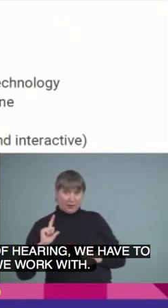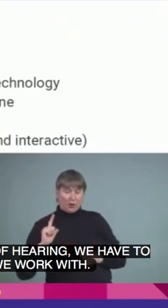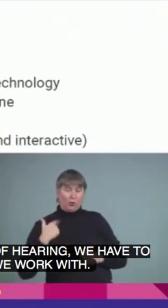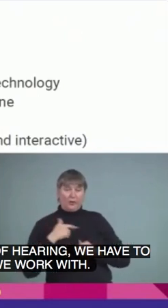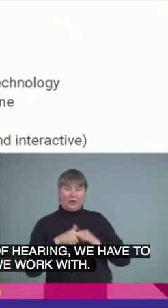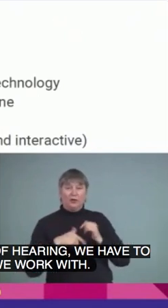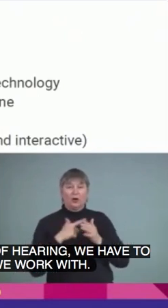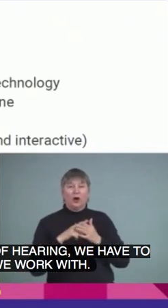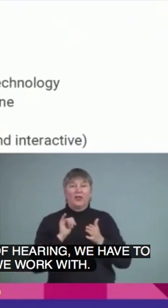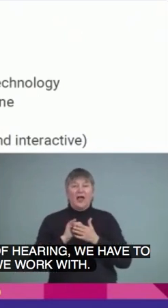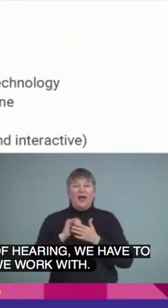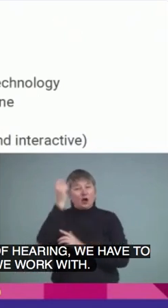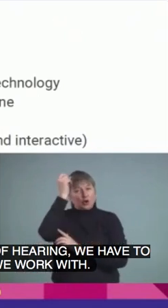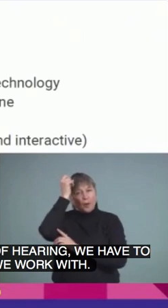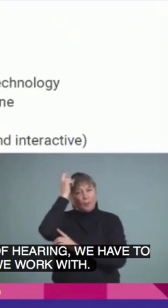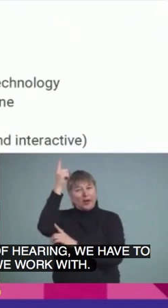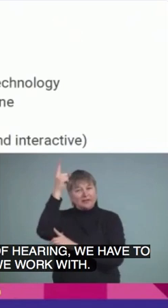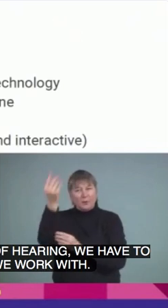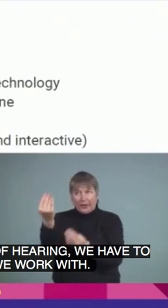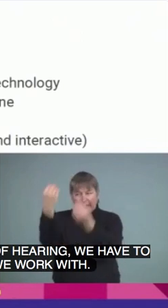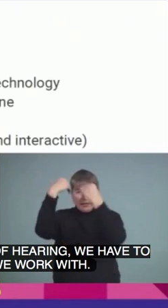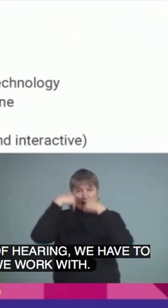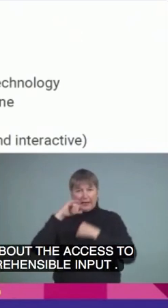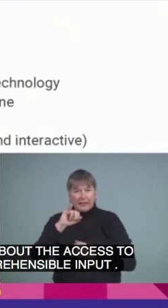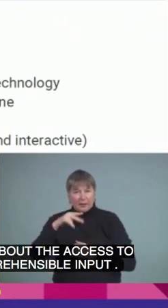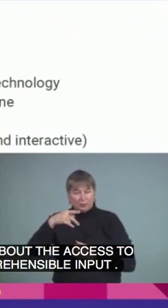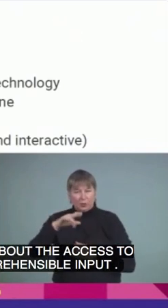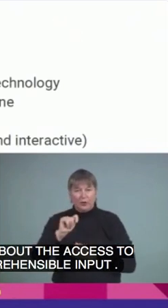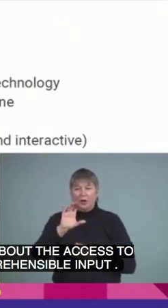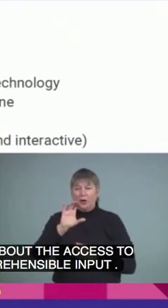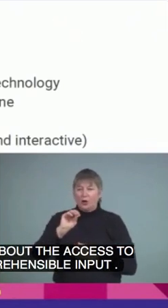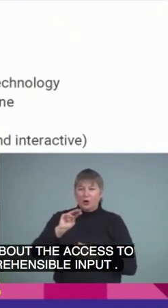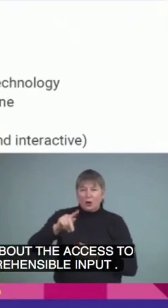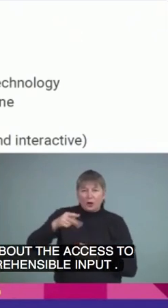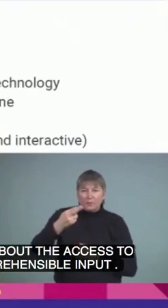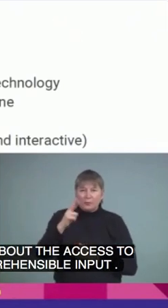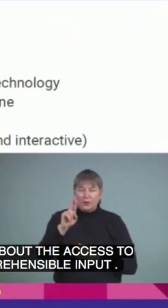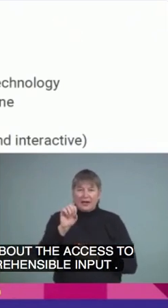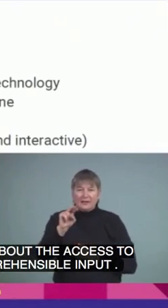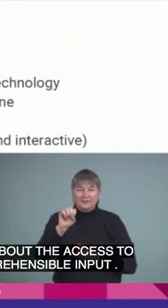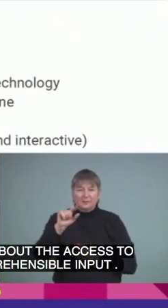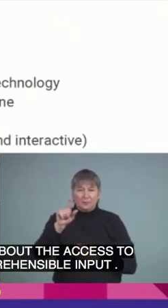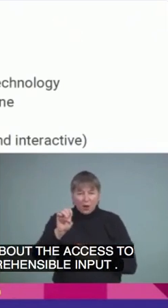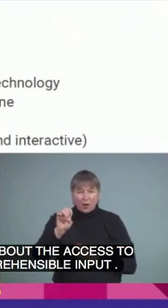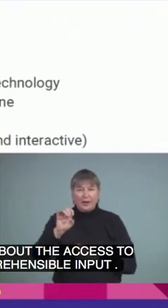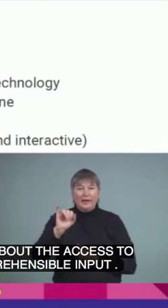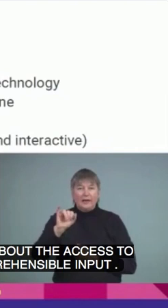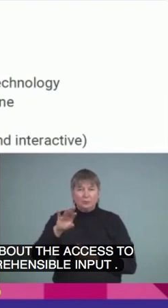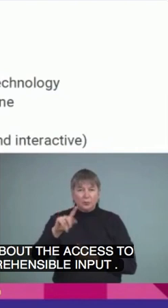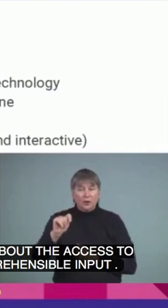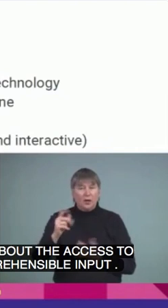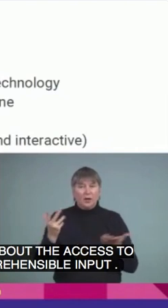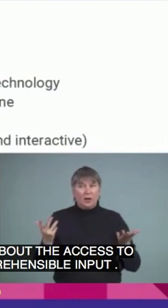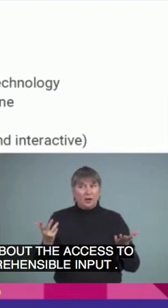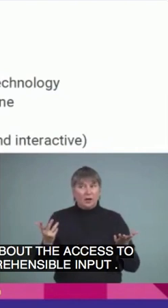comprehensible input. Because what we are trying to understand with language, we would like to understand what people are